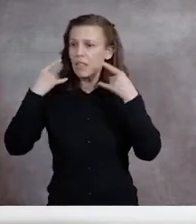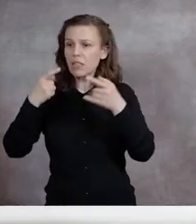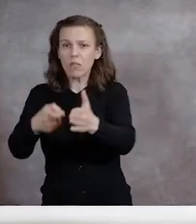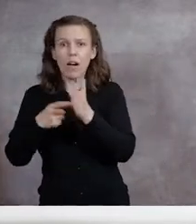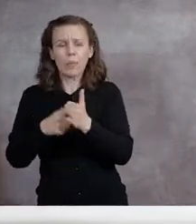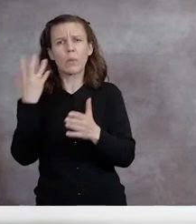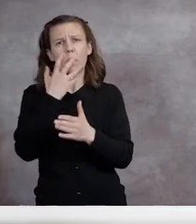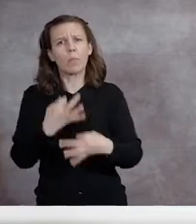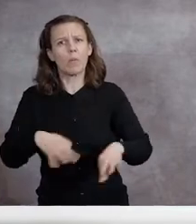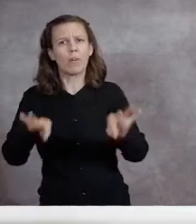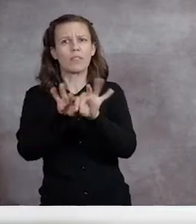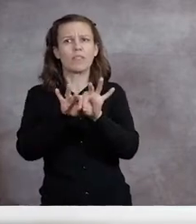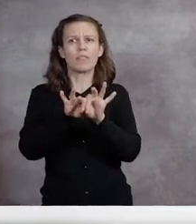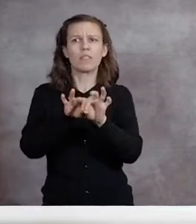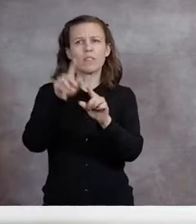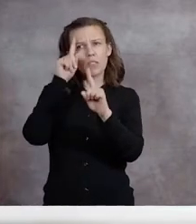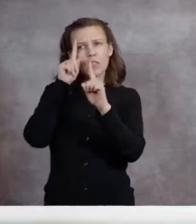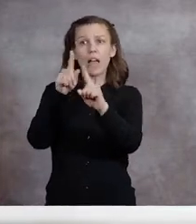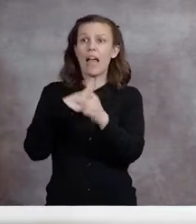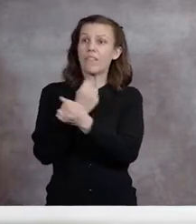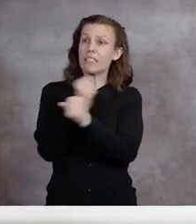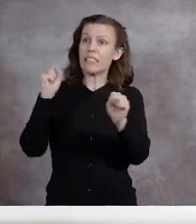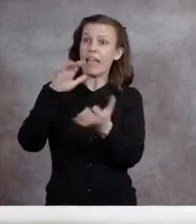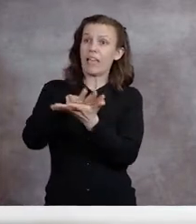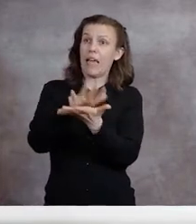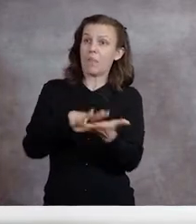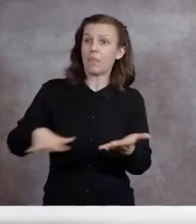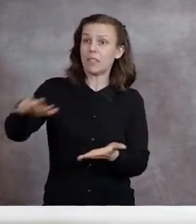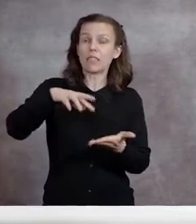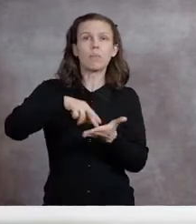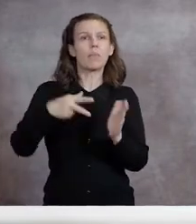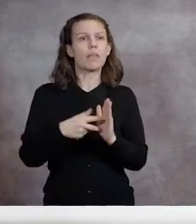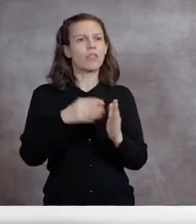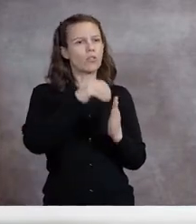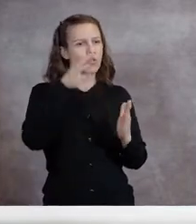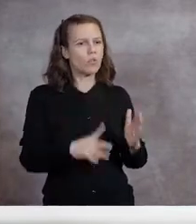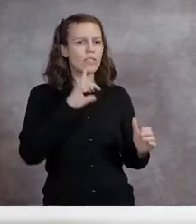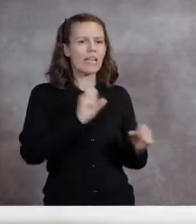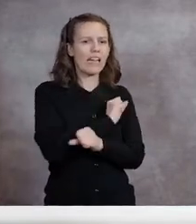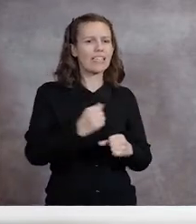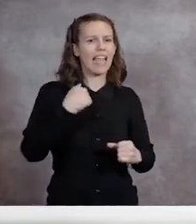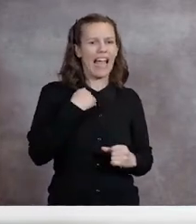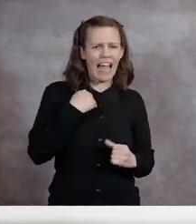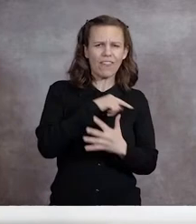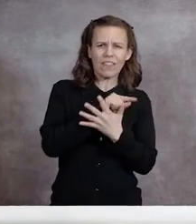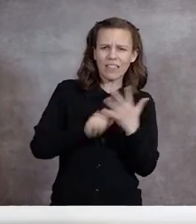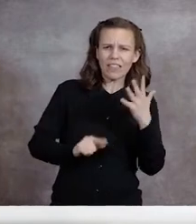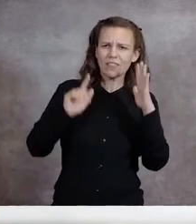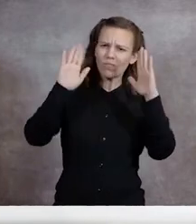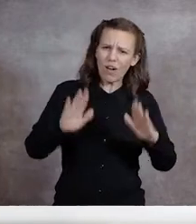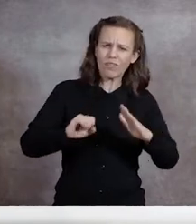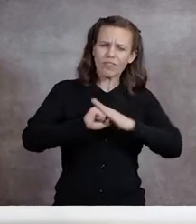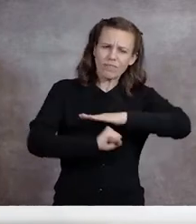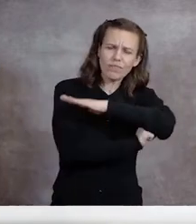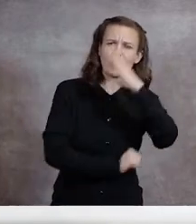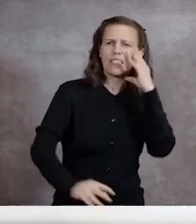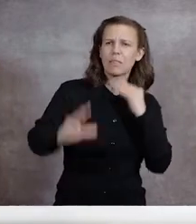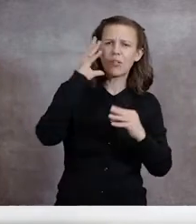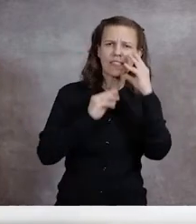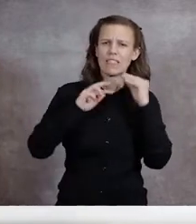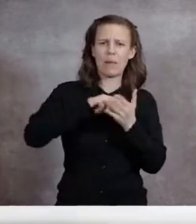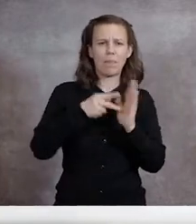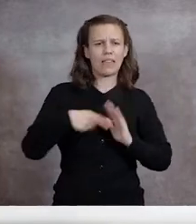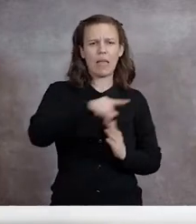important. Working for a safe campus meant we could offer students the foundational experiences that define life as Lobos.